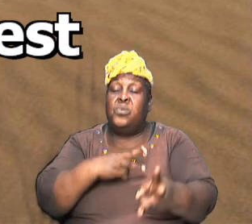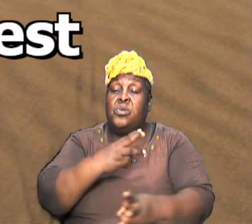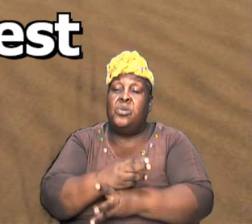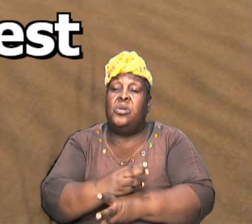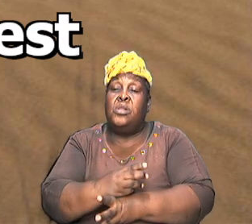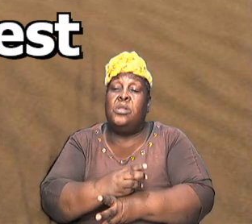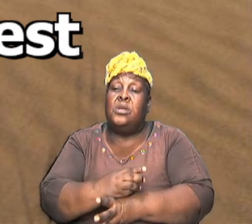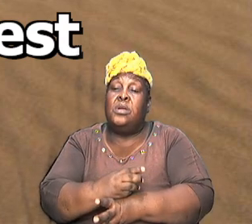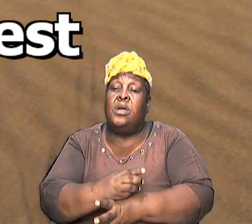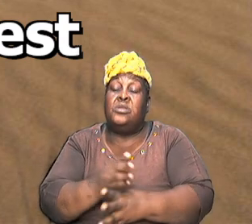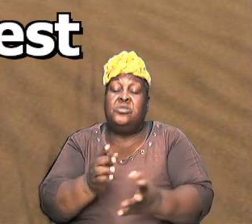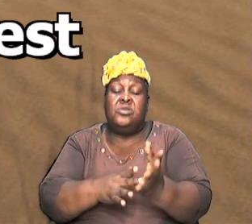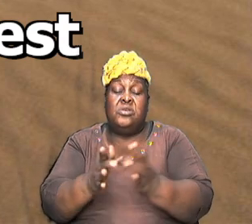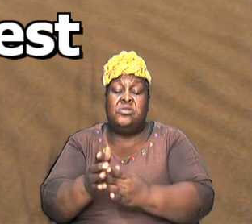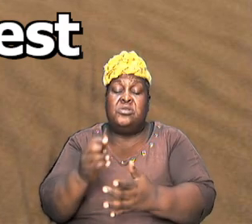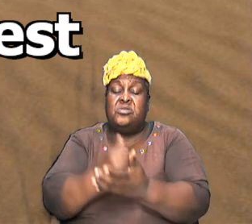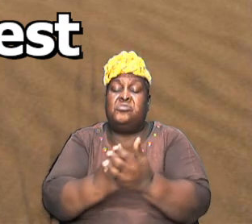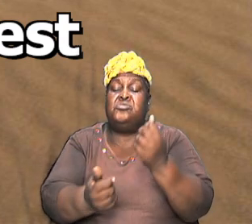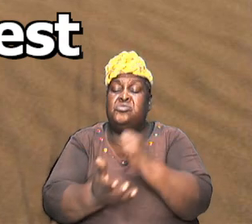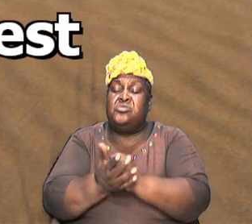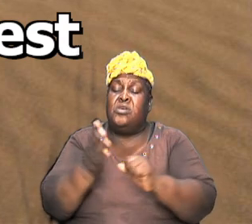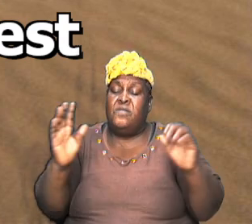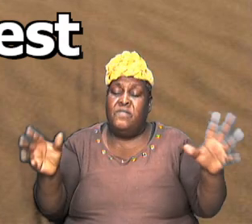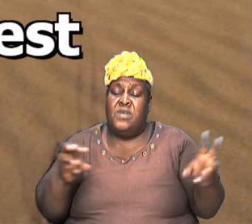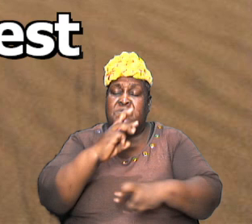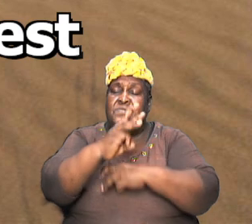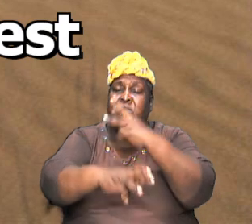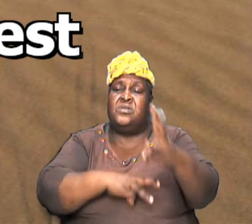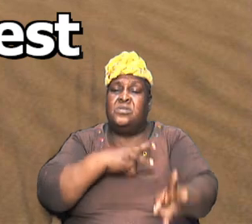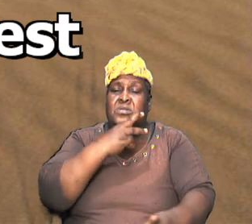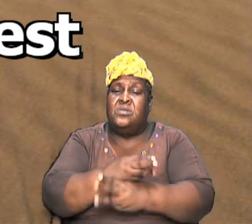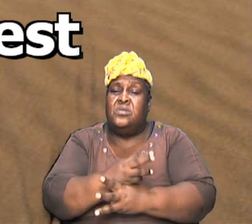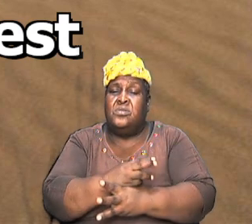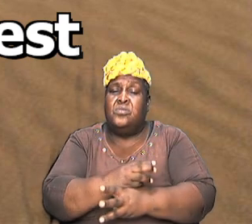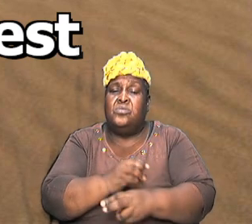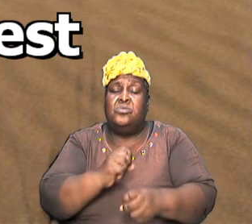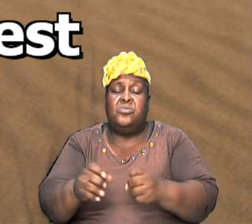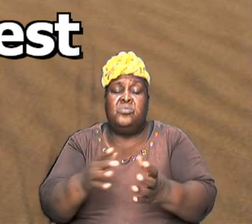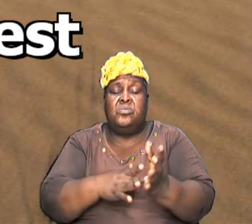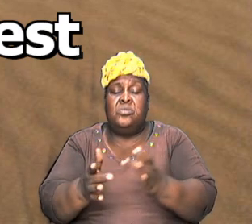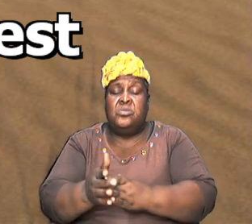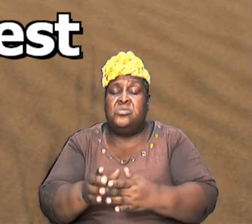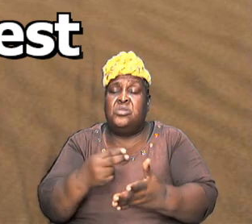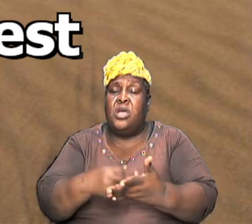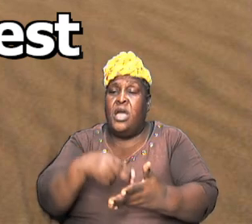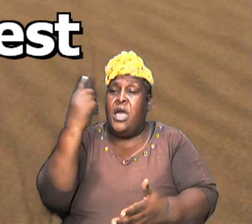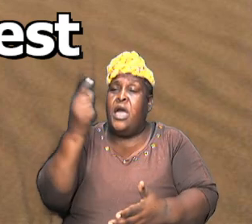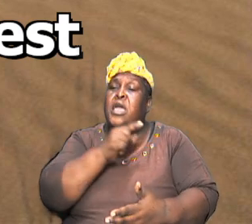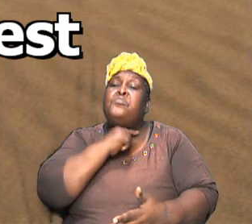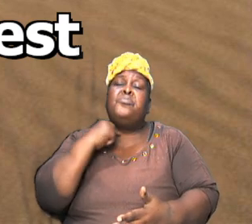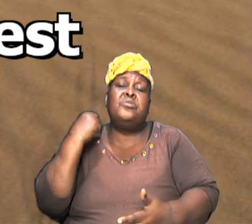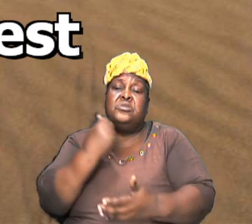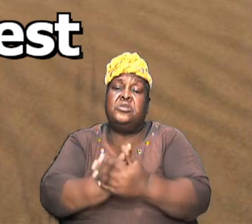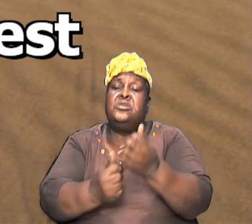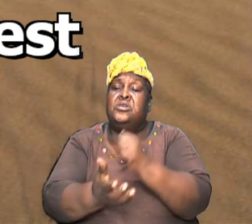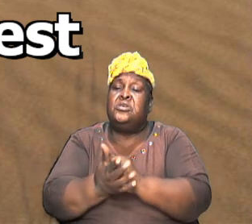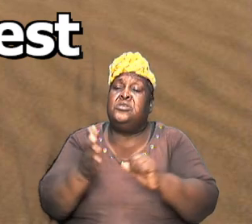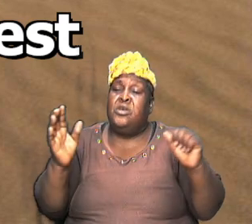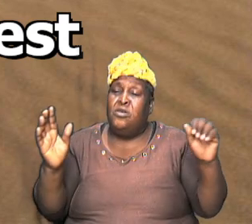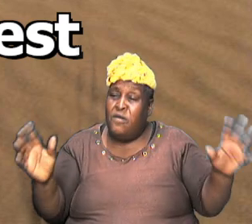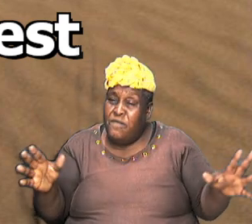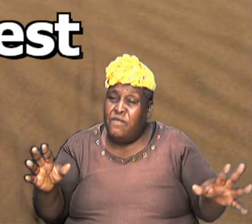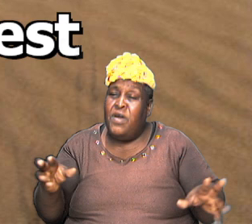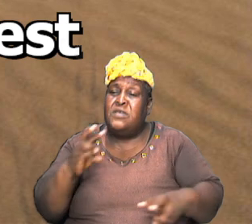for the whole world so that he is the high priest and he is the sacrifice and this high priest now take the blood